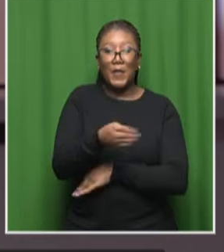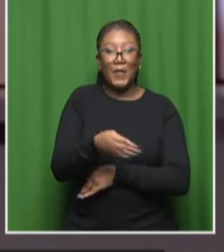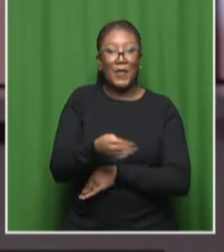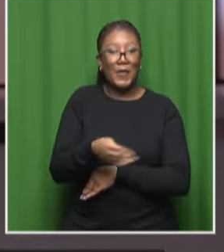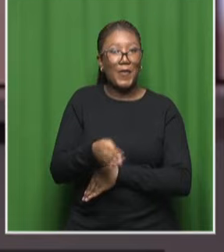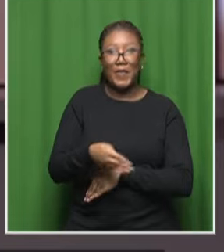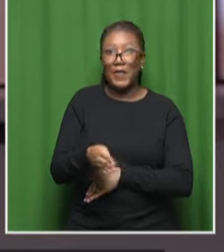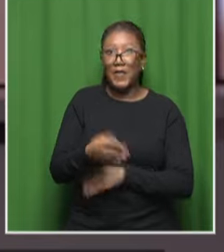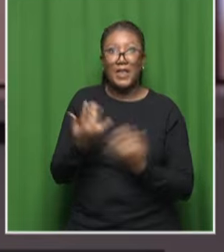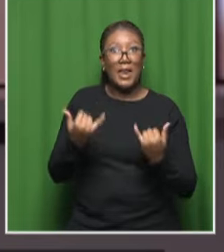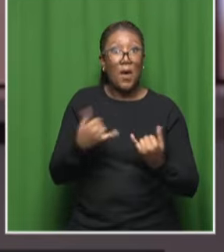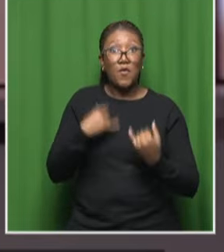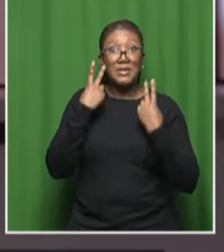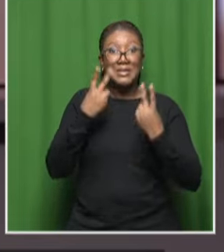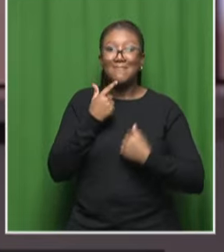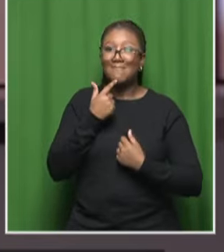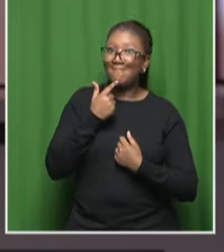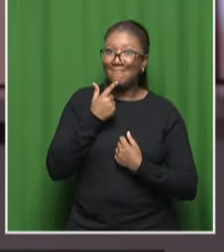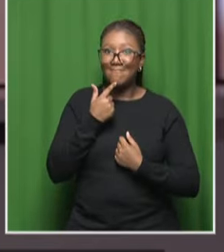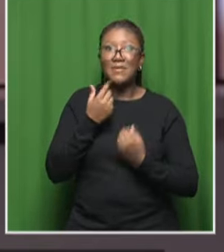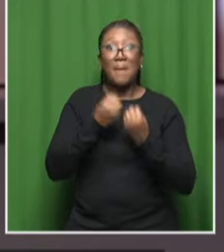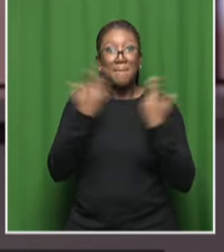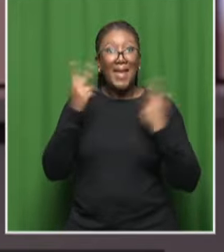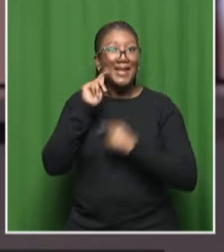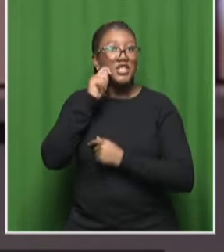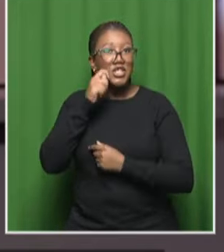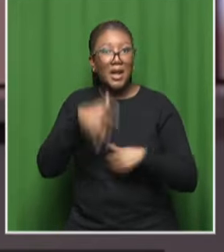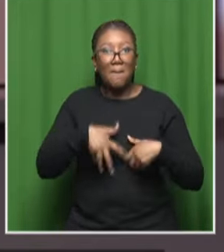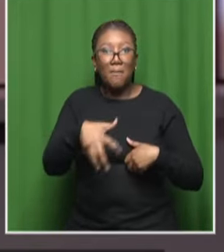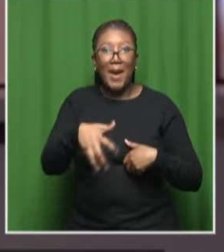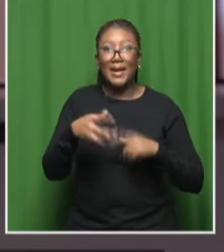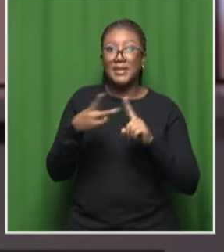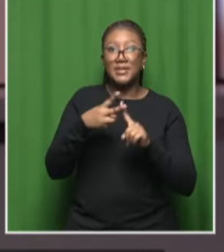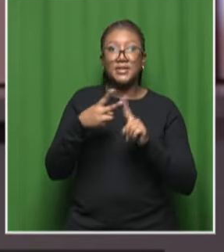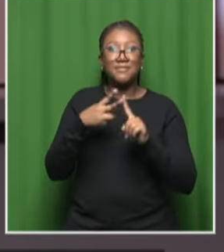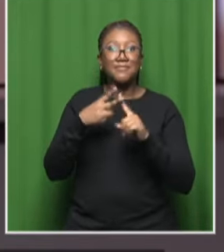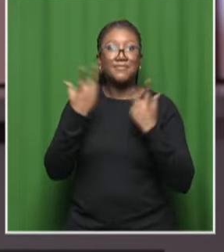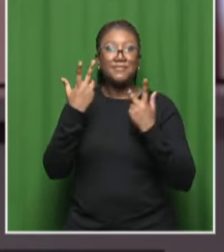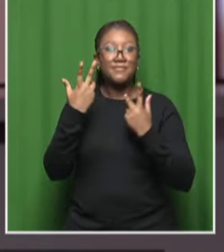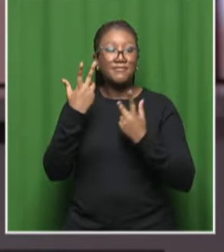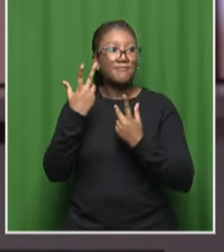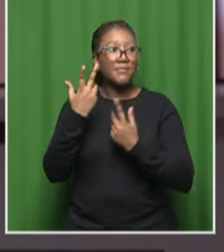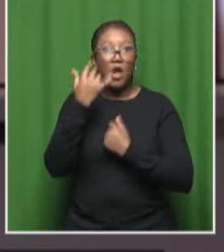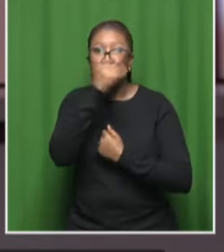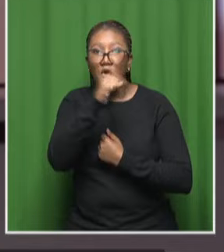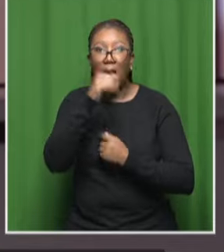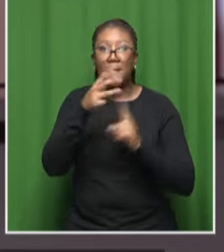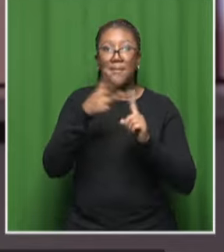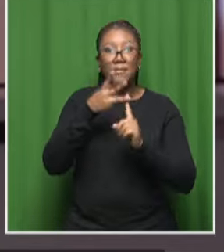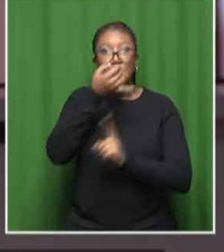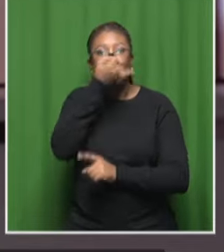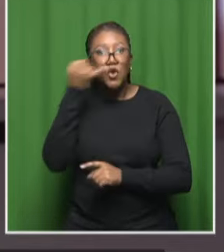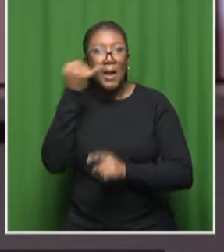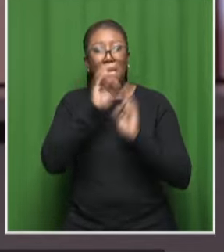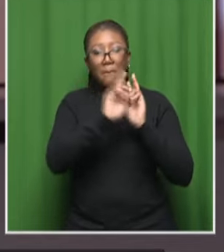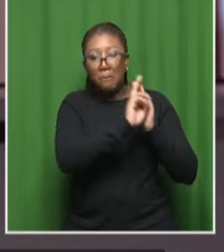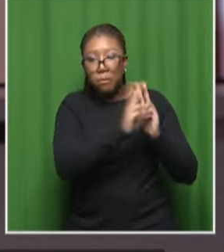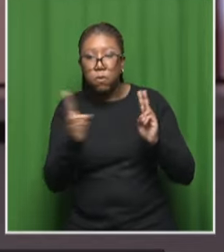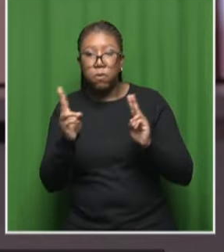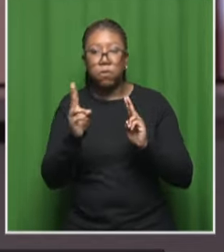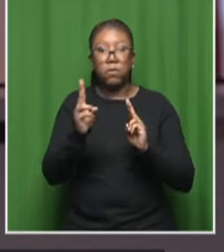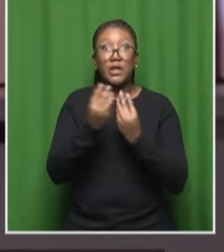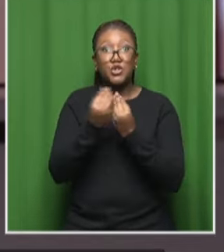kids who are and this causes teenage pregnancy gang violence drug abuse teen suicide all of these social ills that you can think of